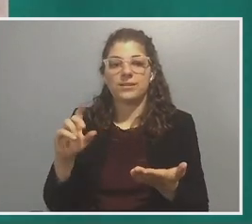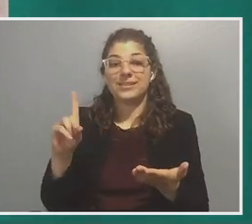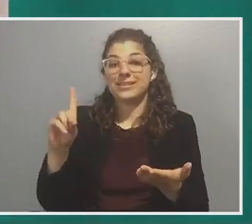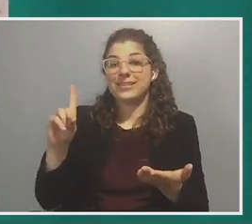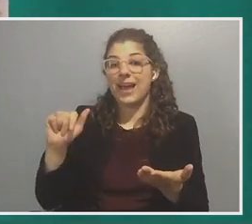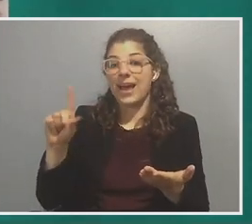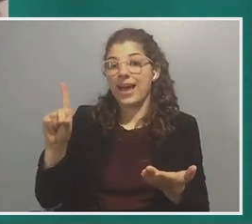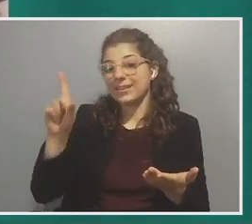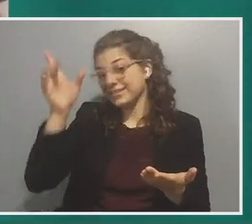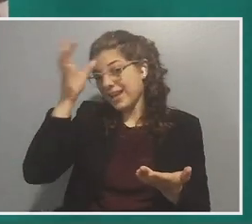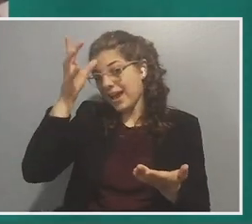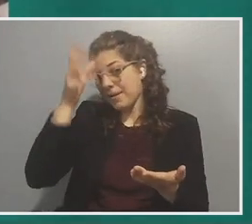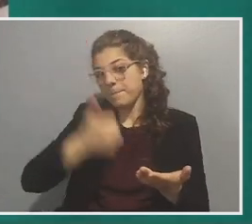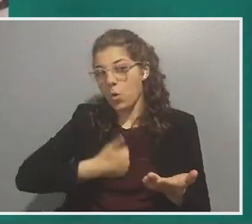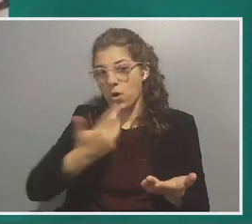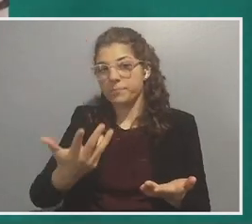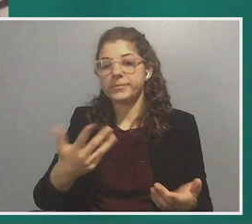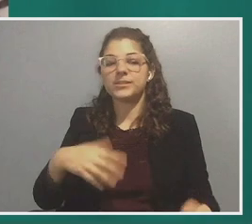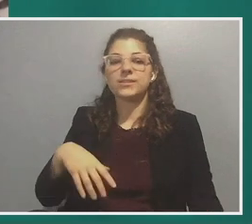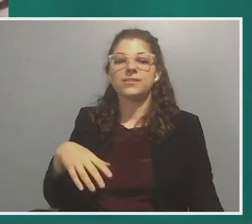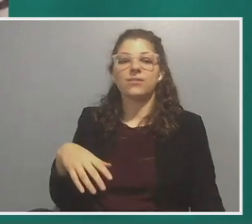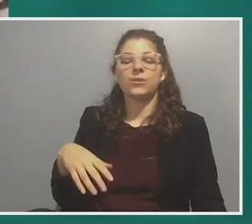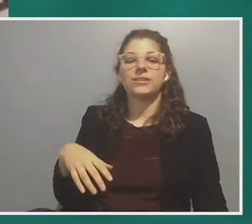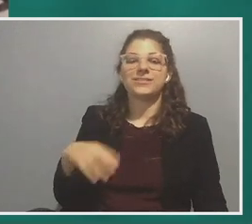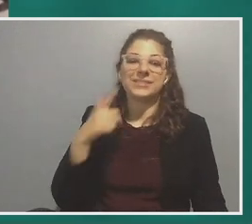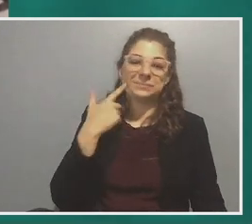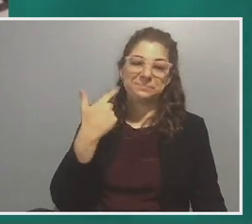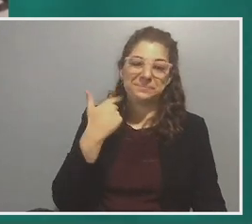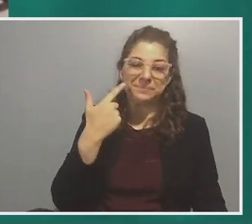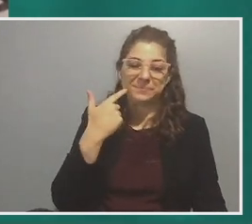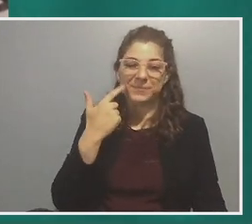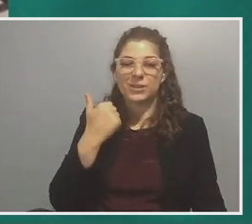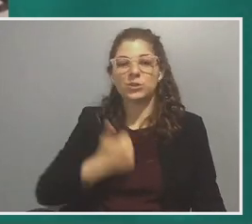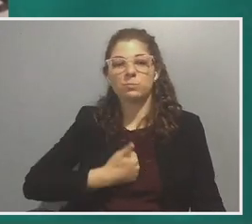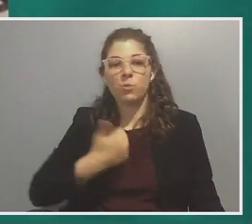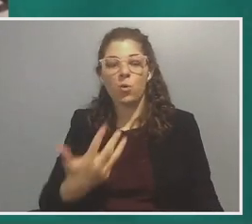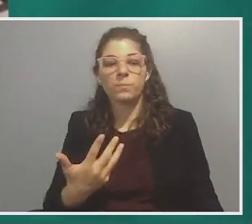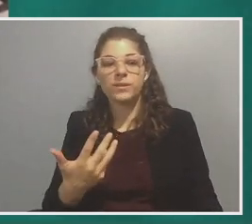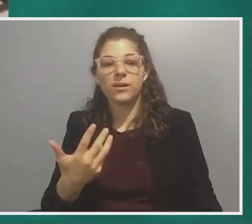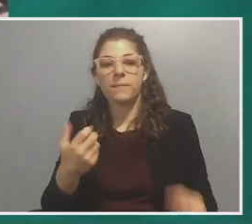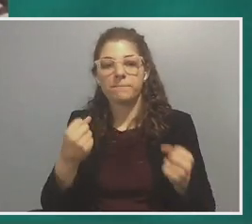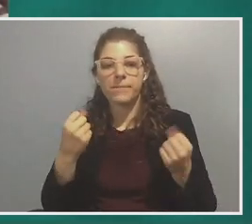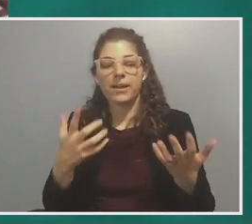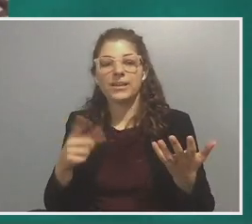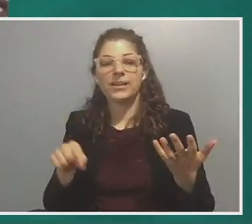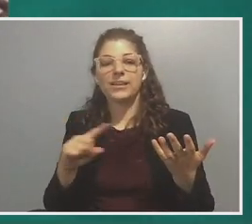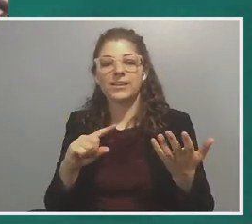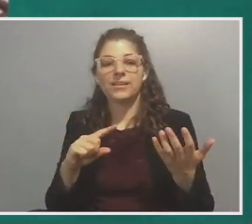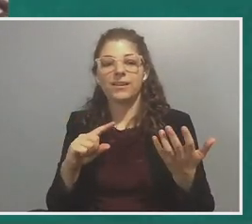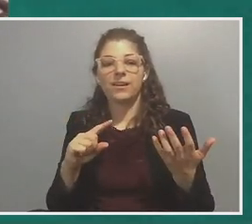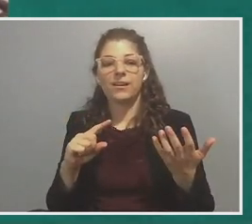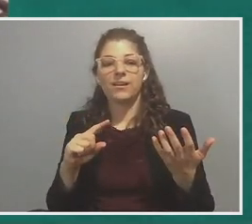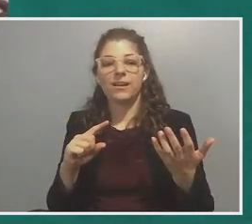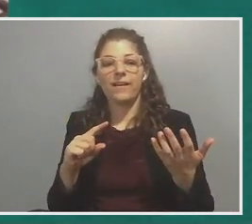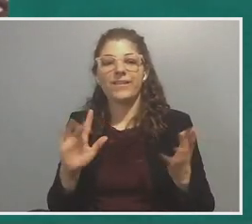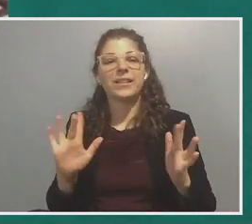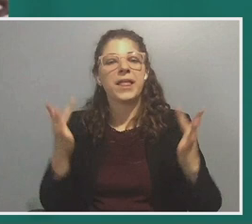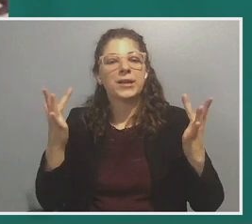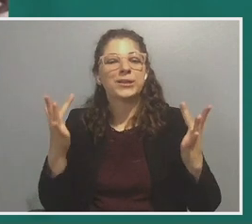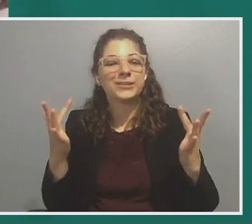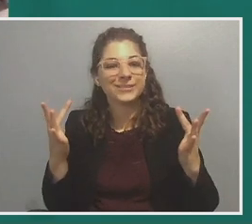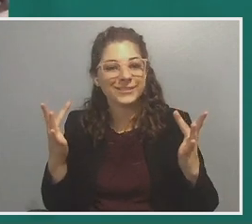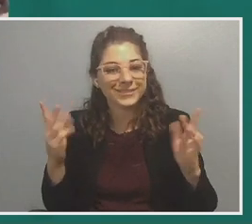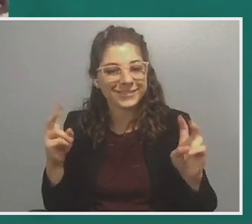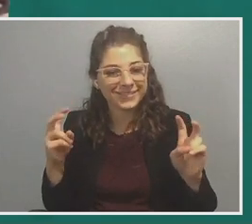and so it's, uh, you know, poems that are many of which are, are, have a lighter touch, I'll say then